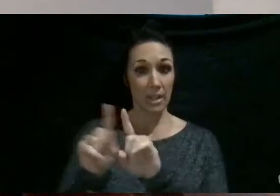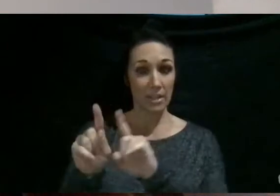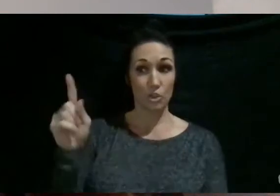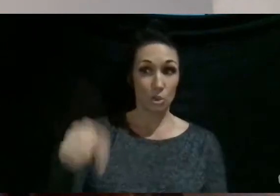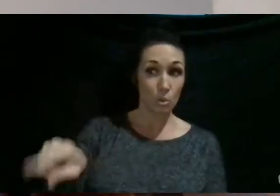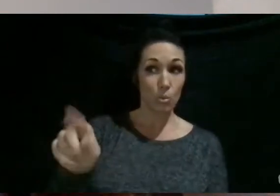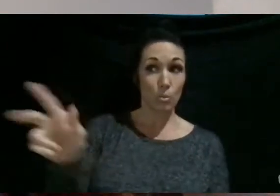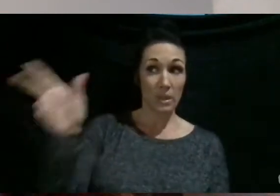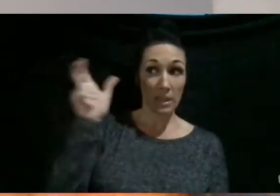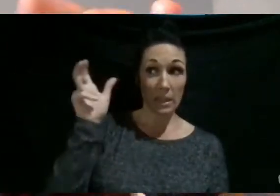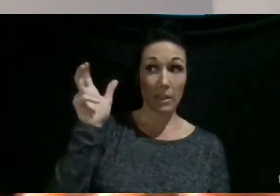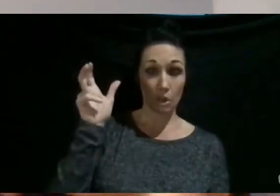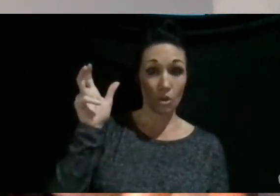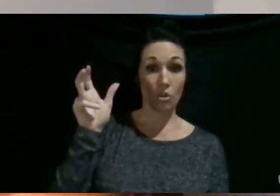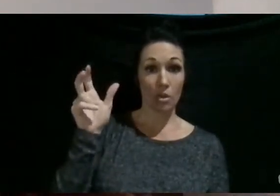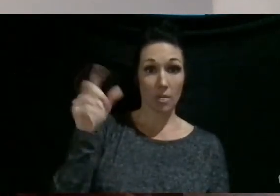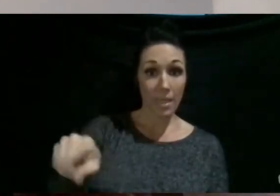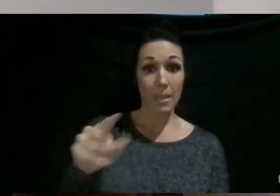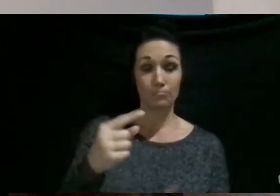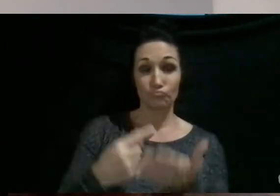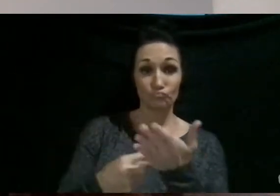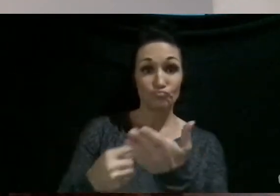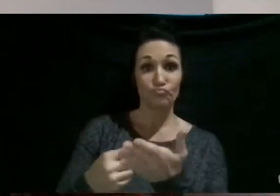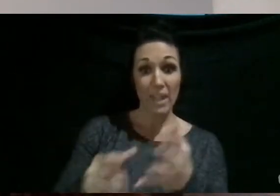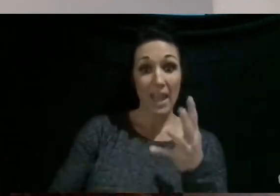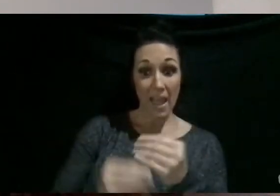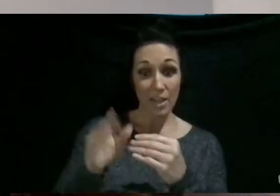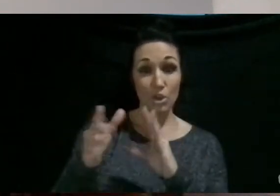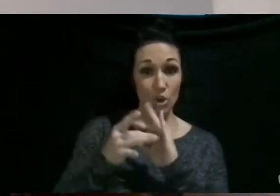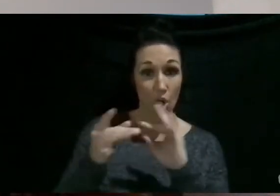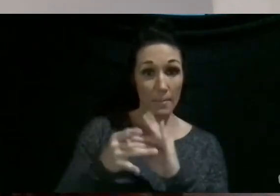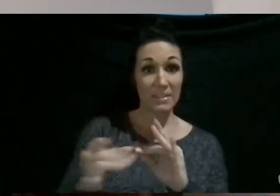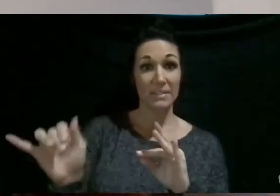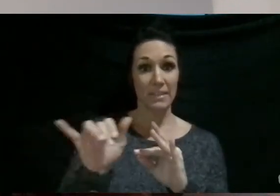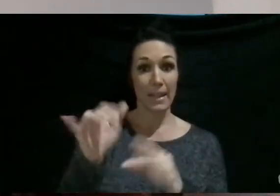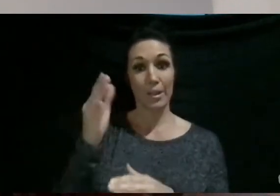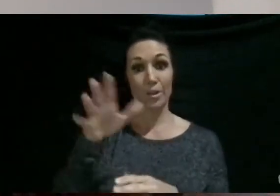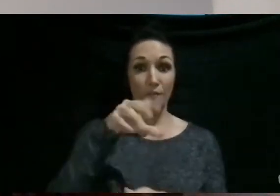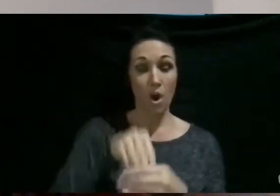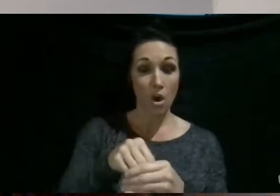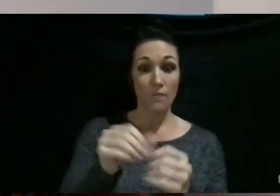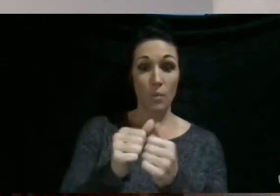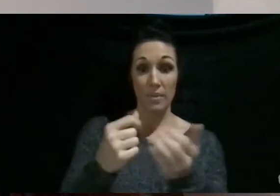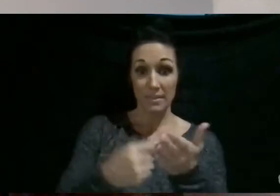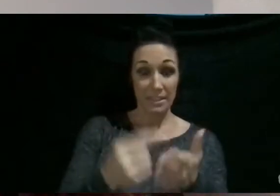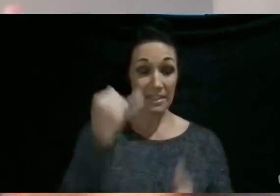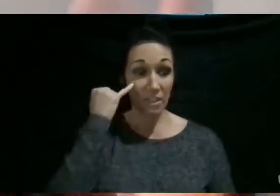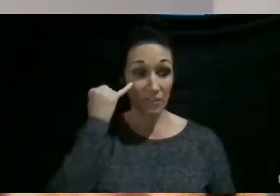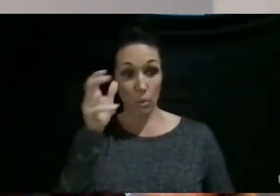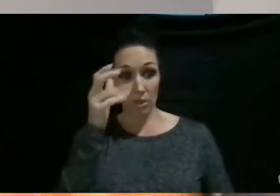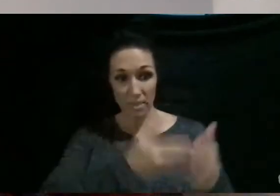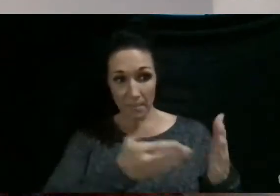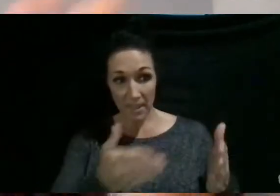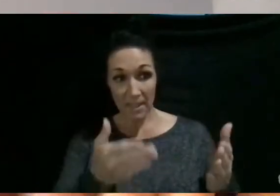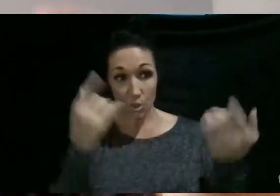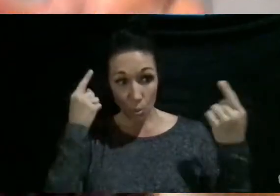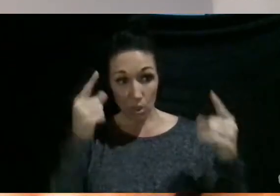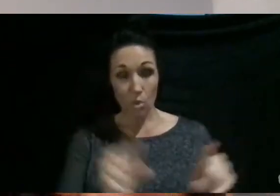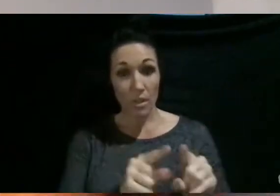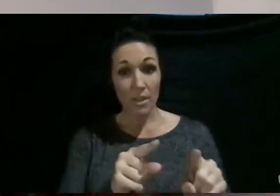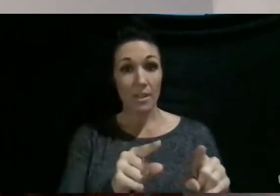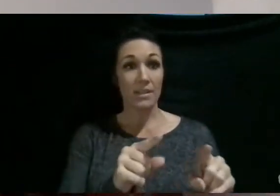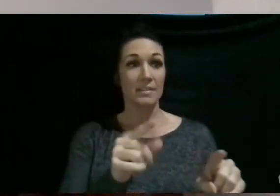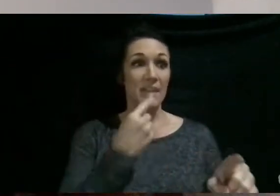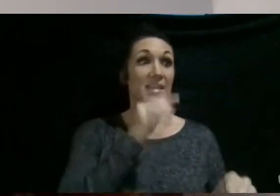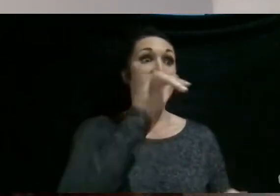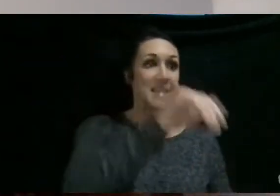engaging and discussing, add your comments as if you're a part of this discussion. If you hear something that you agree with, type that in and be like, yes,